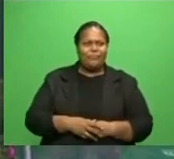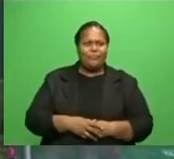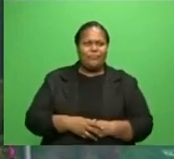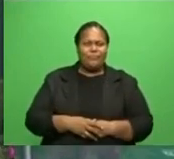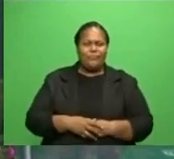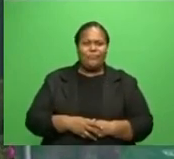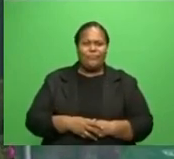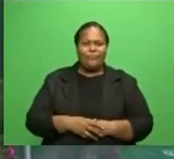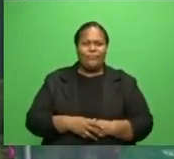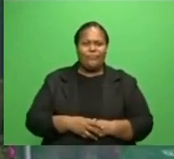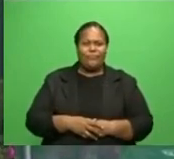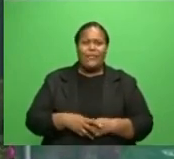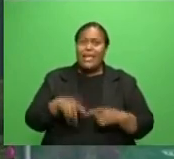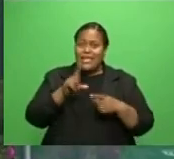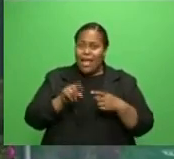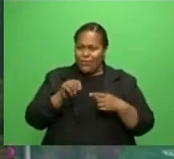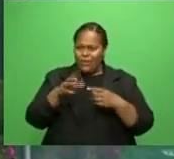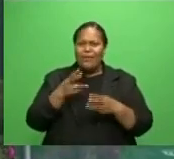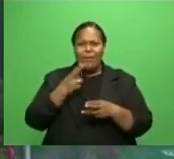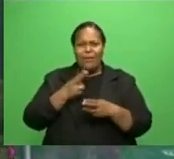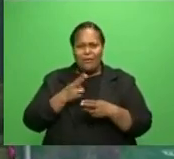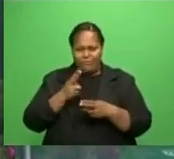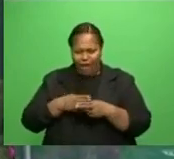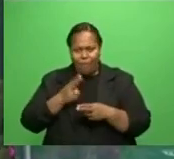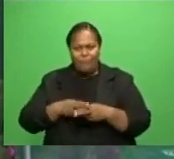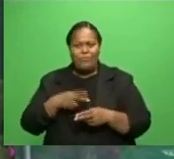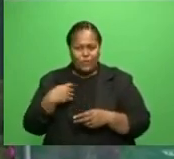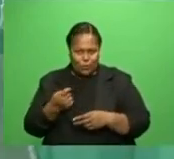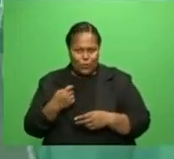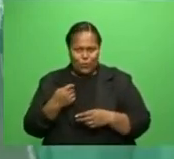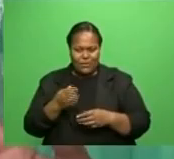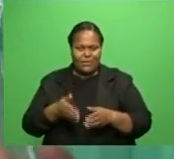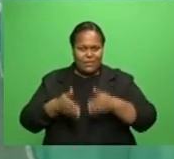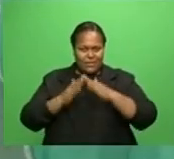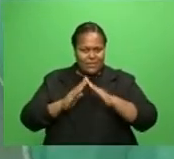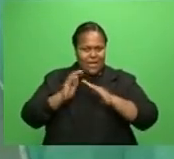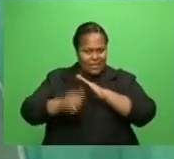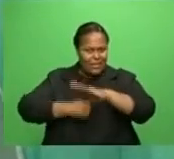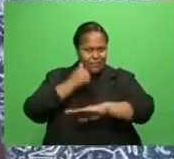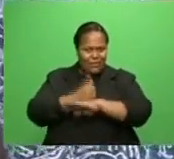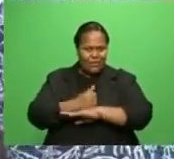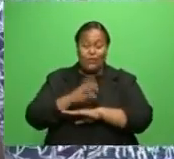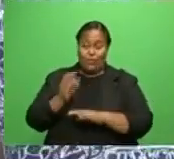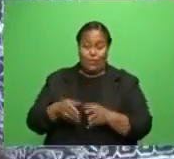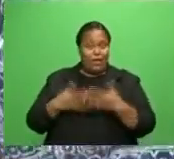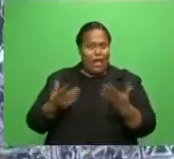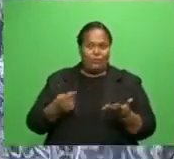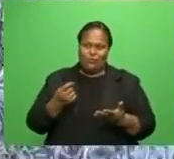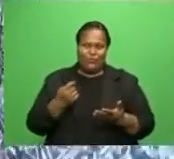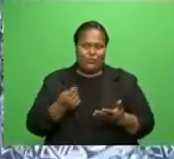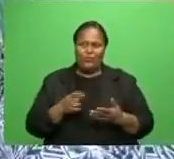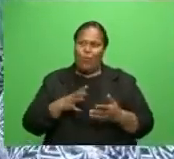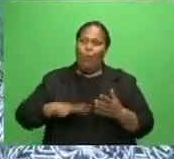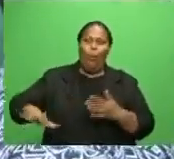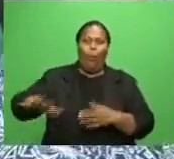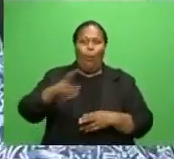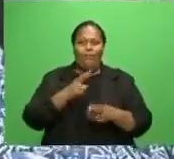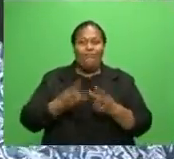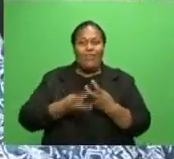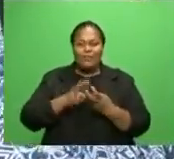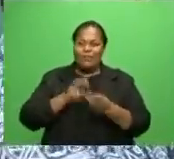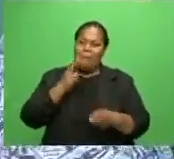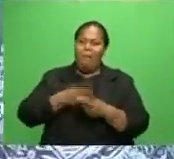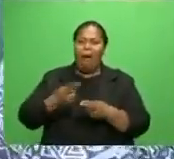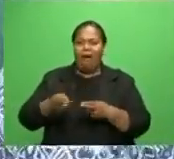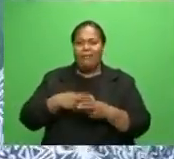coming in, so it will be like a one-stop shop. Meanwhile, the minister is